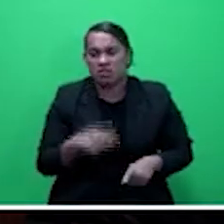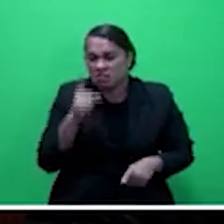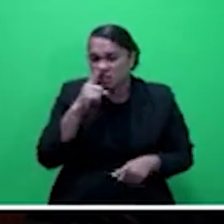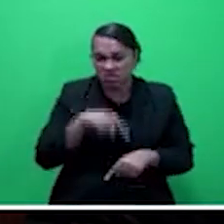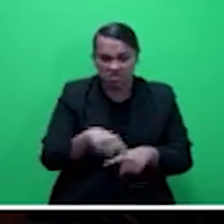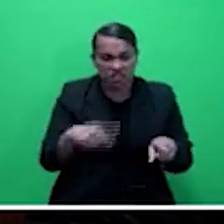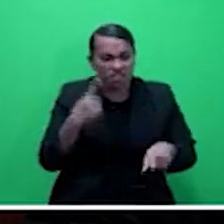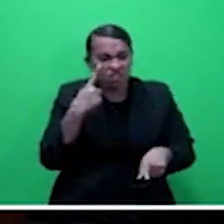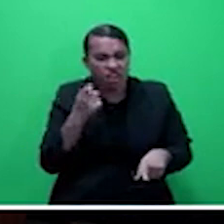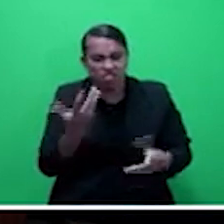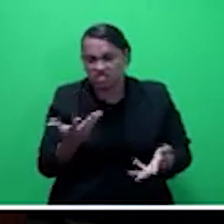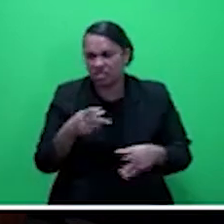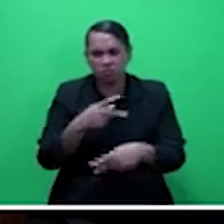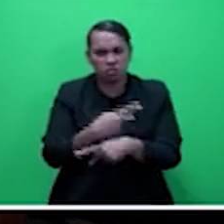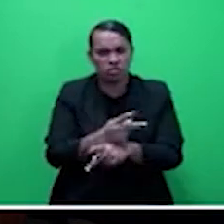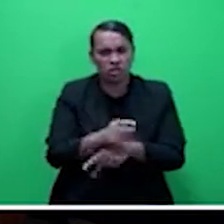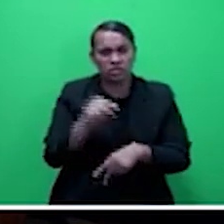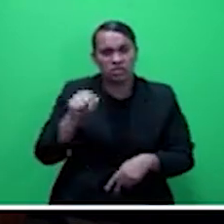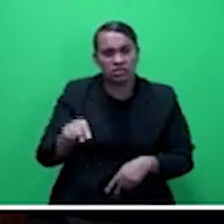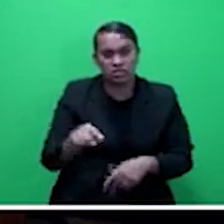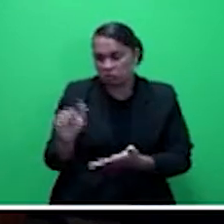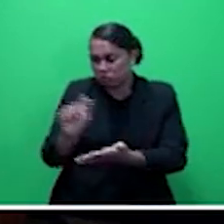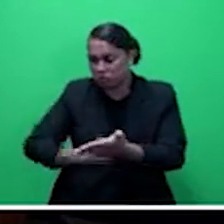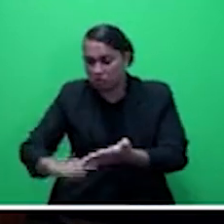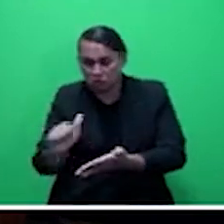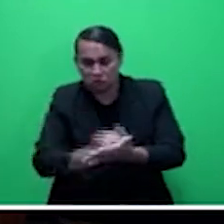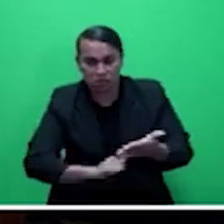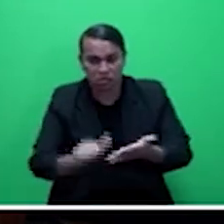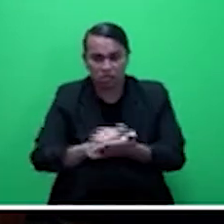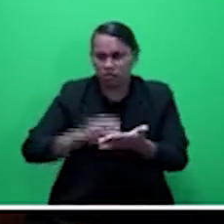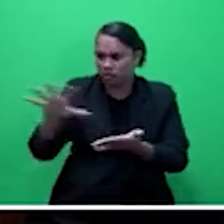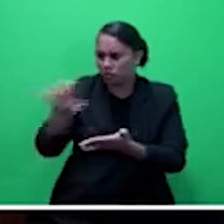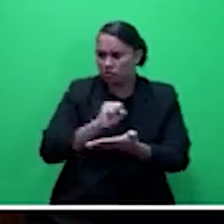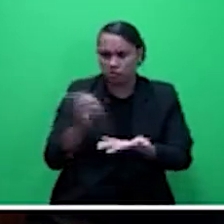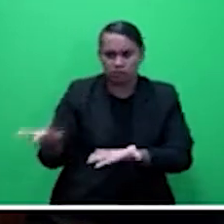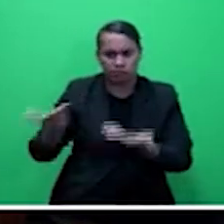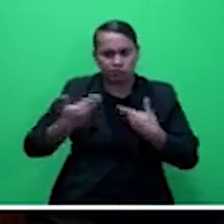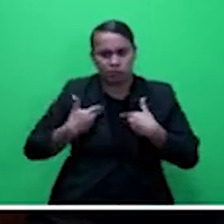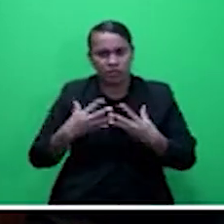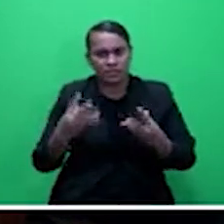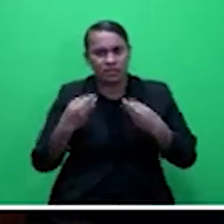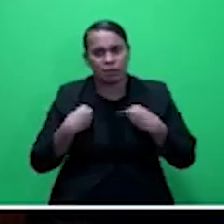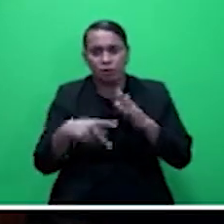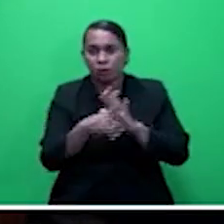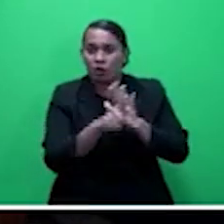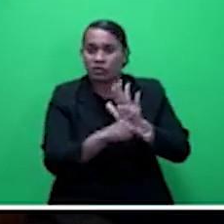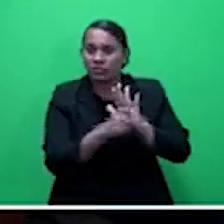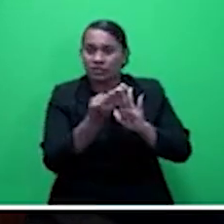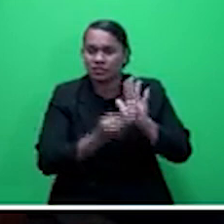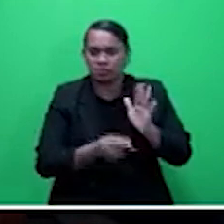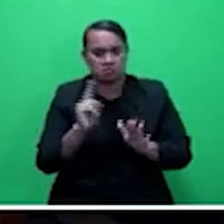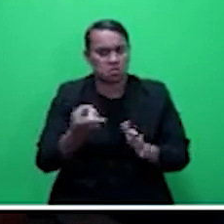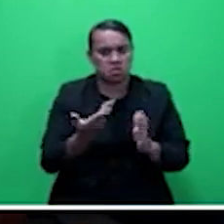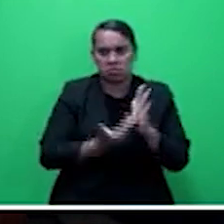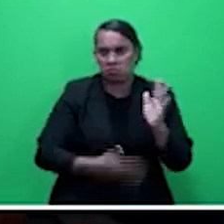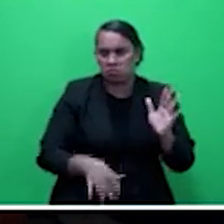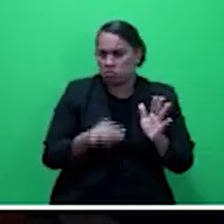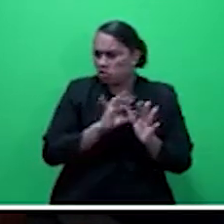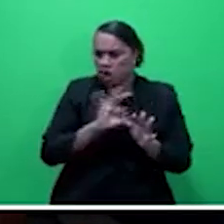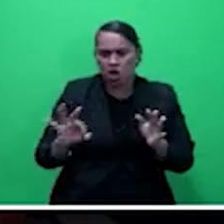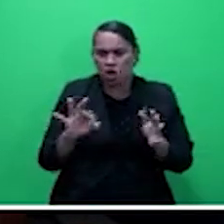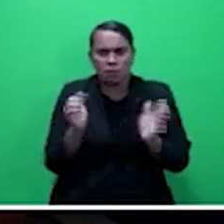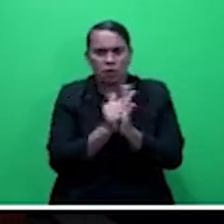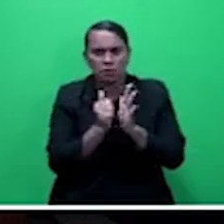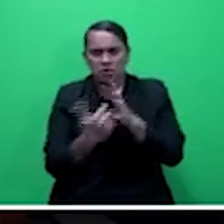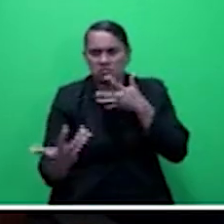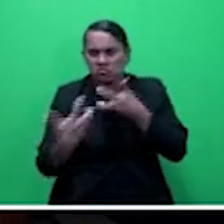which they bought or they took the policy on is not delivering to the extent or to the expectation